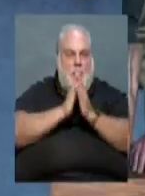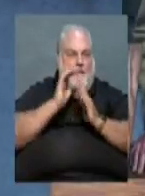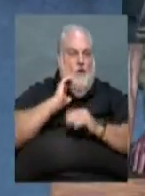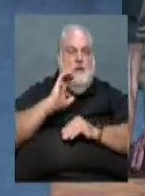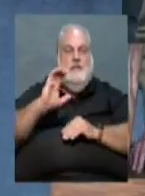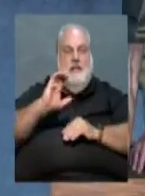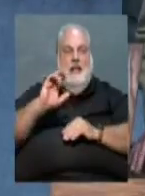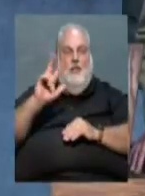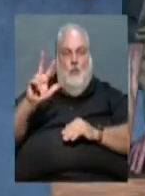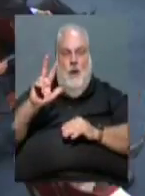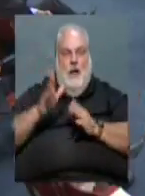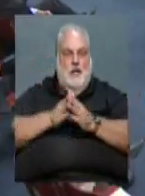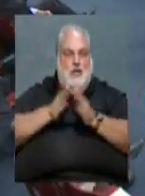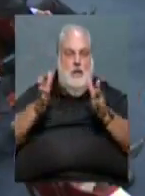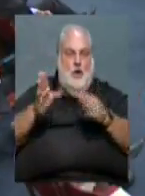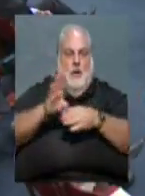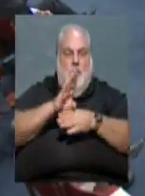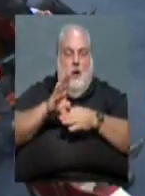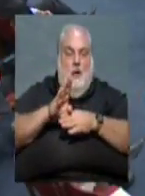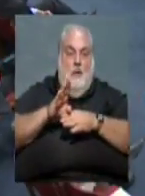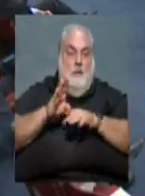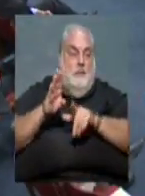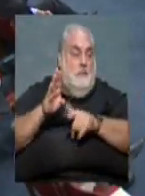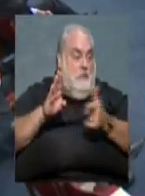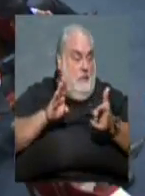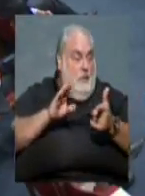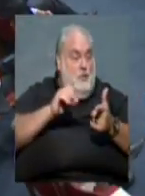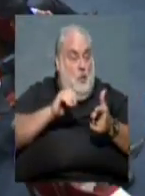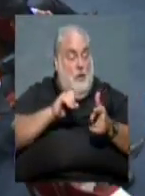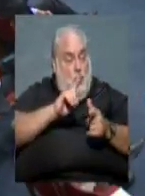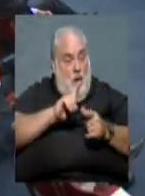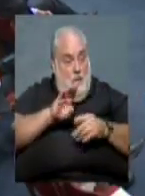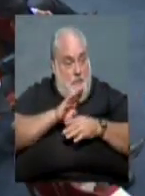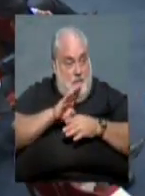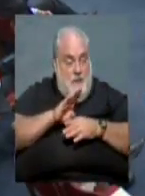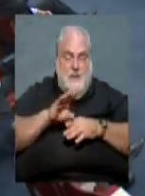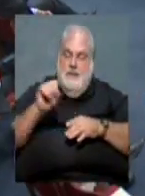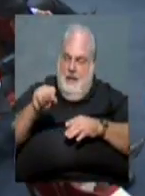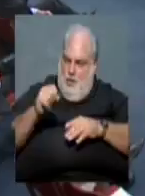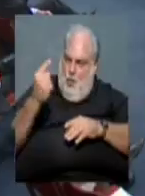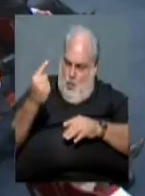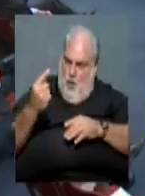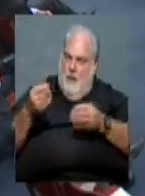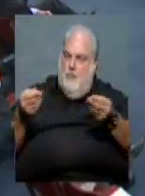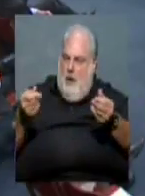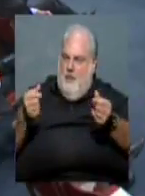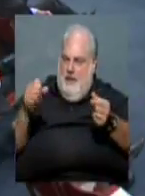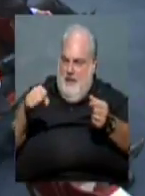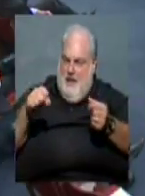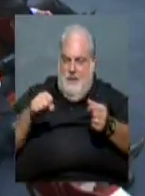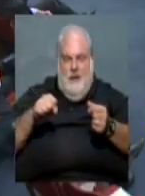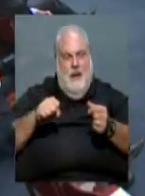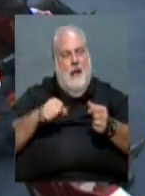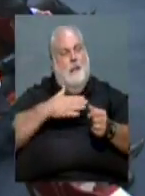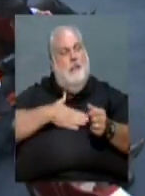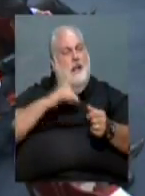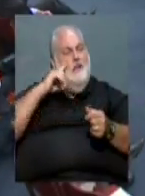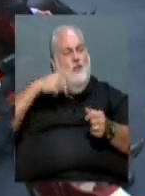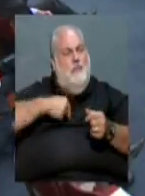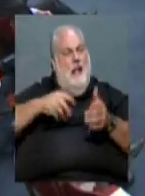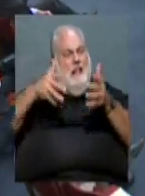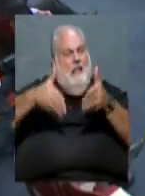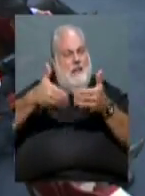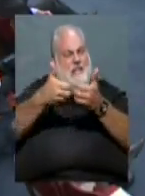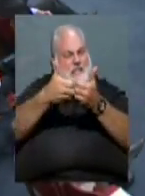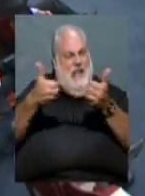for C3 general commercial use. So it's just one commercial property? Yes. Okay. I would like to leave this separate. I've kind